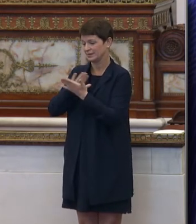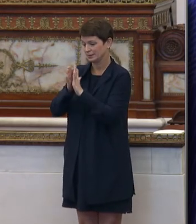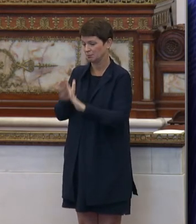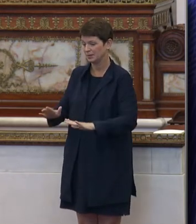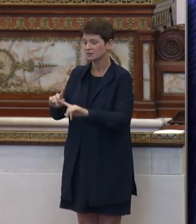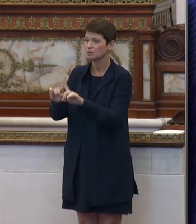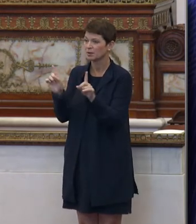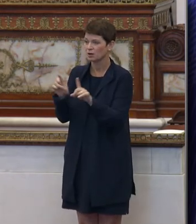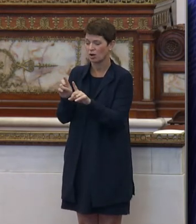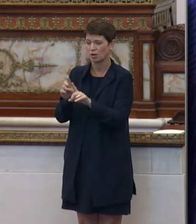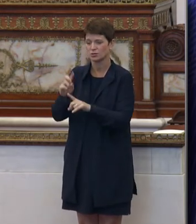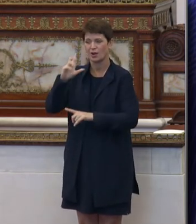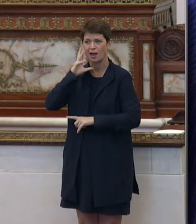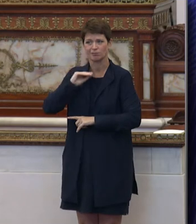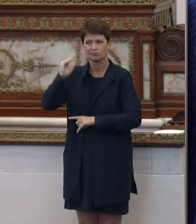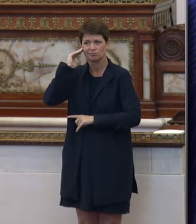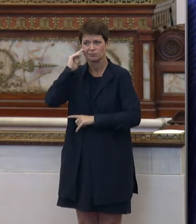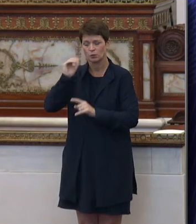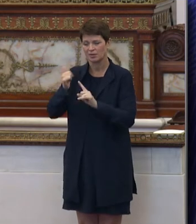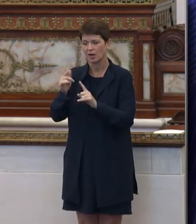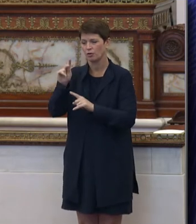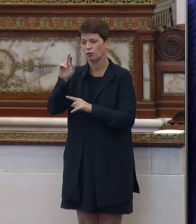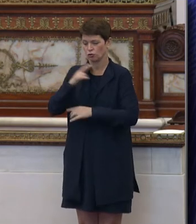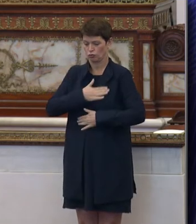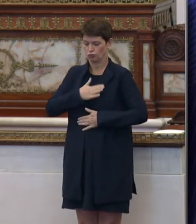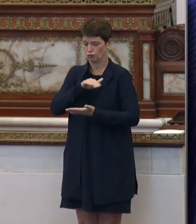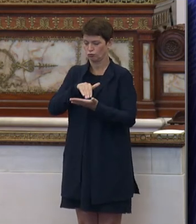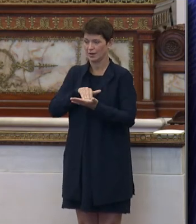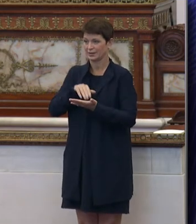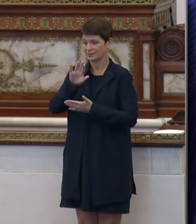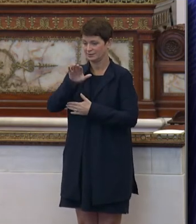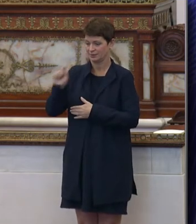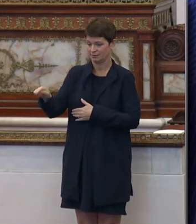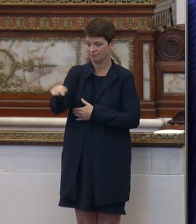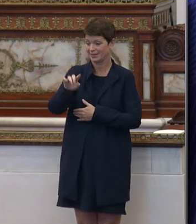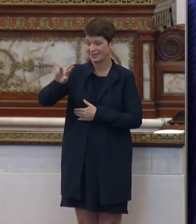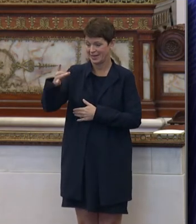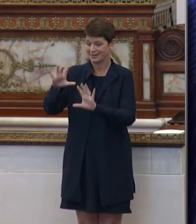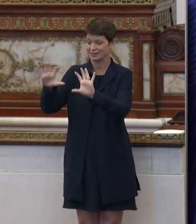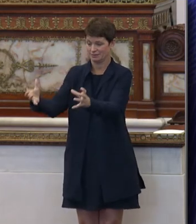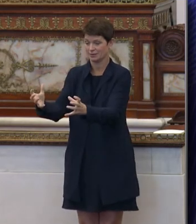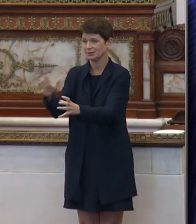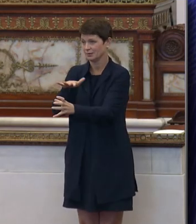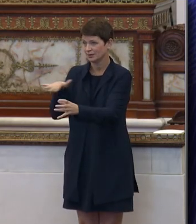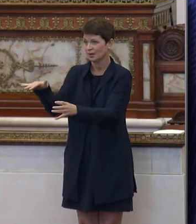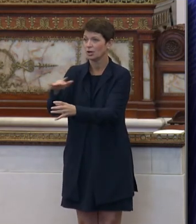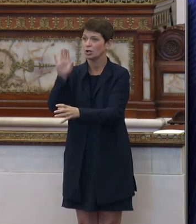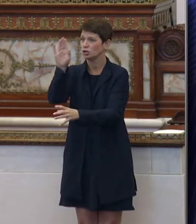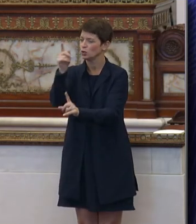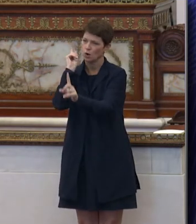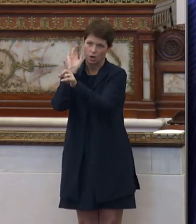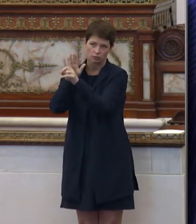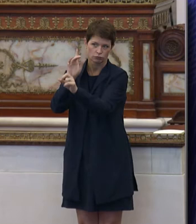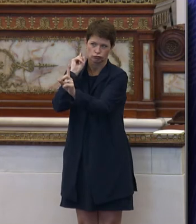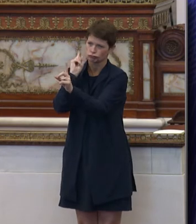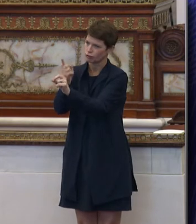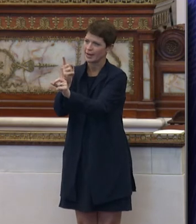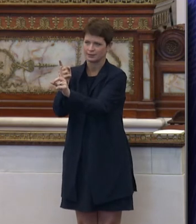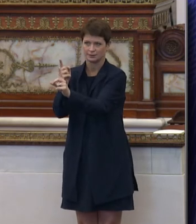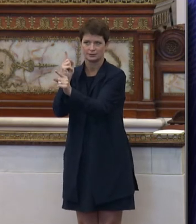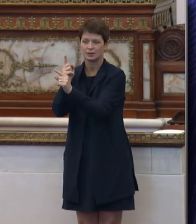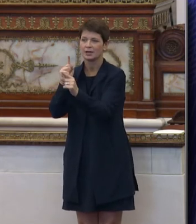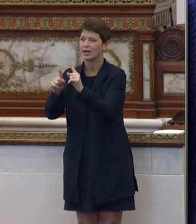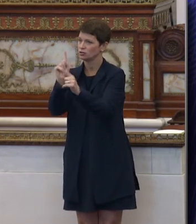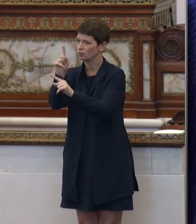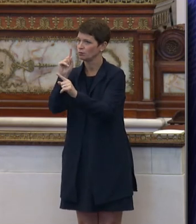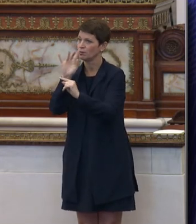I also am very familiar with other rec centers in the 8th District, and I think that you're spot on as of at least